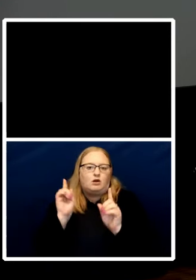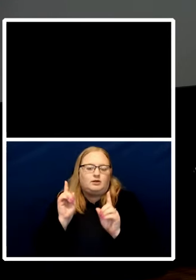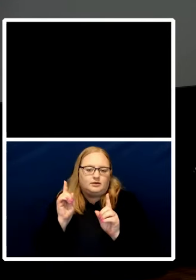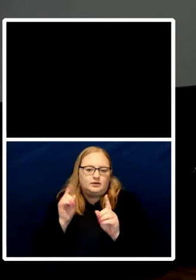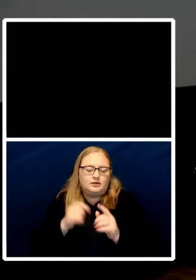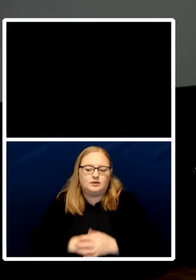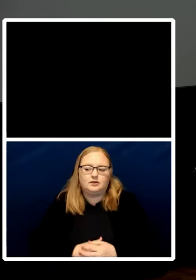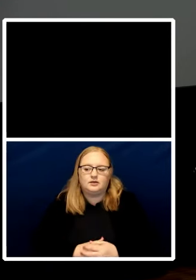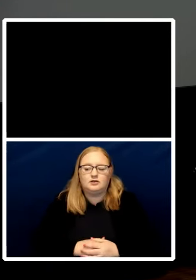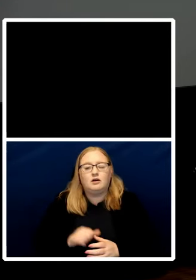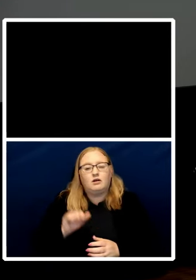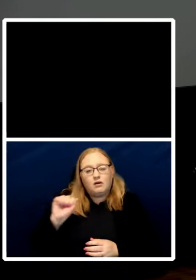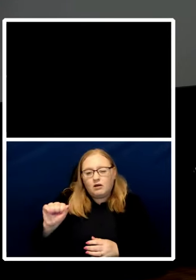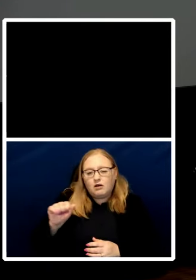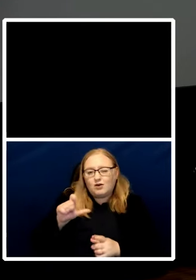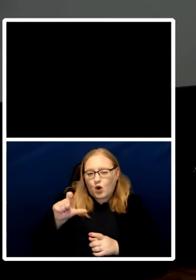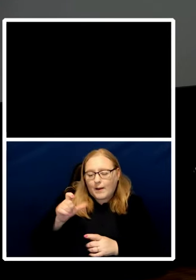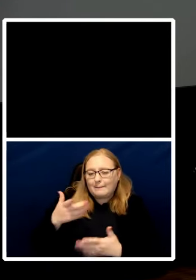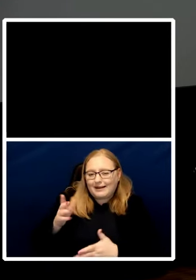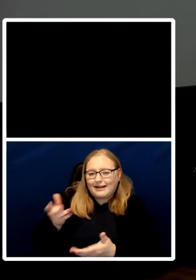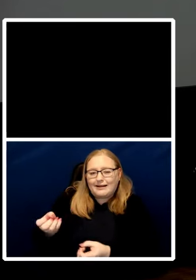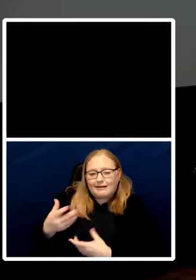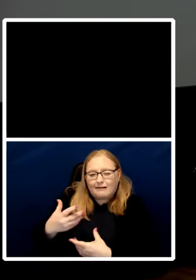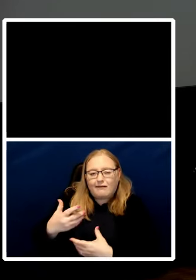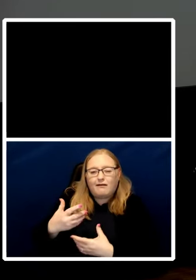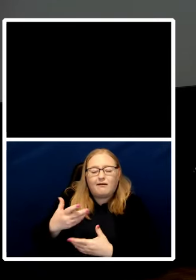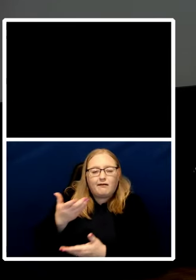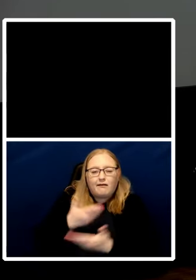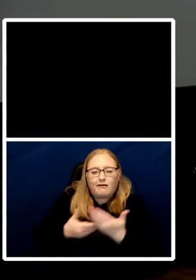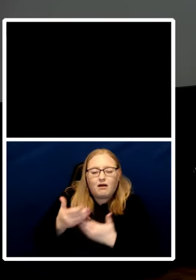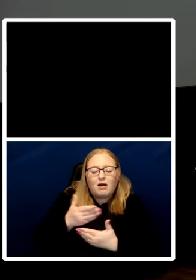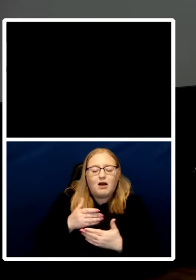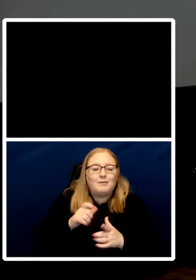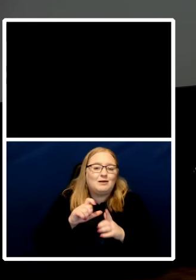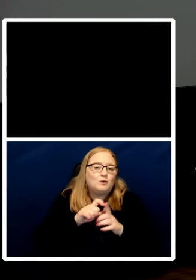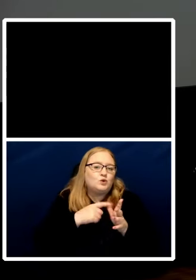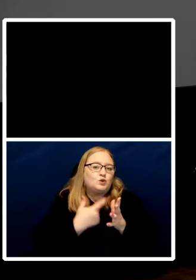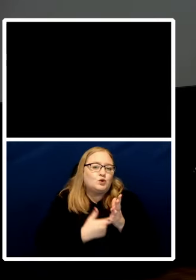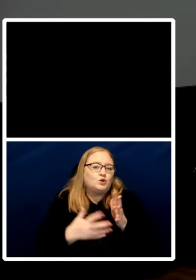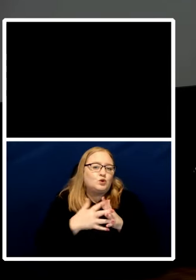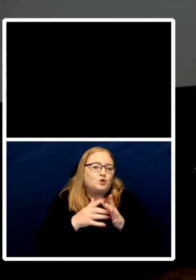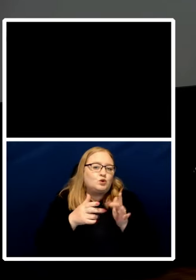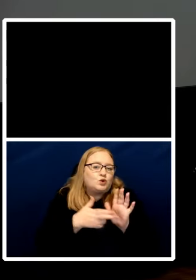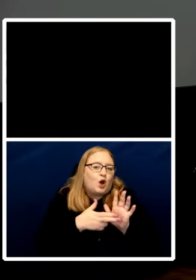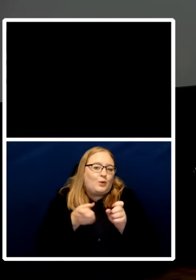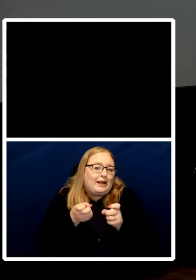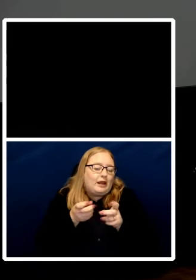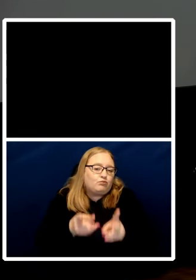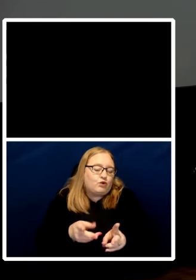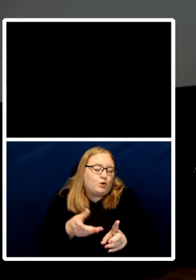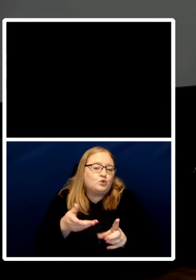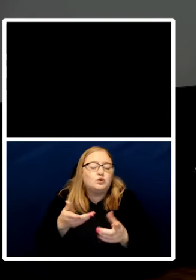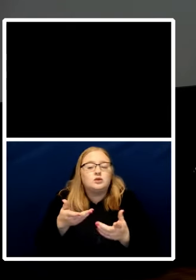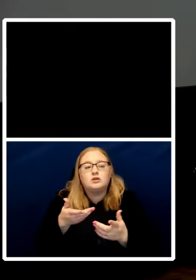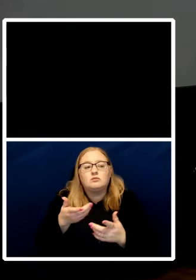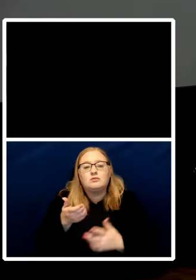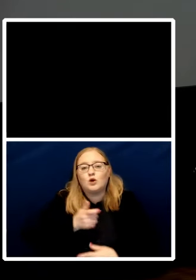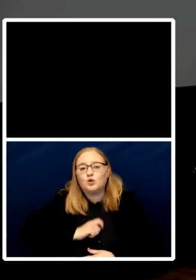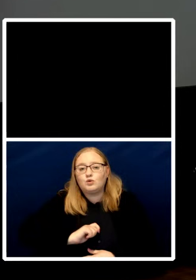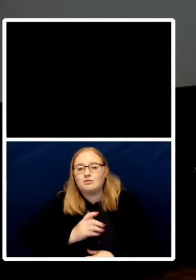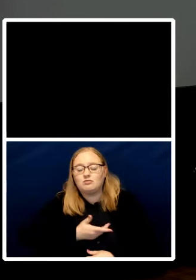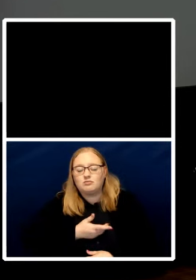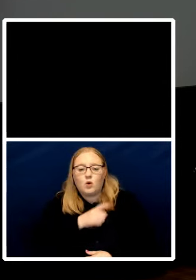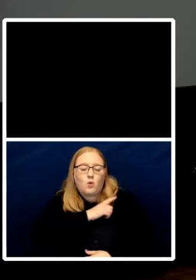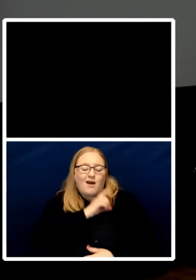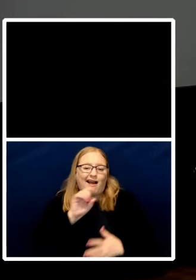approach to um to believe in that human rights are special just because of of their evolution and because of the